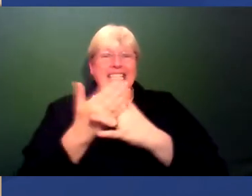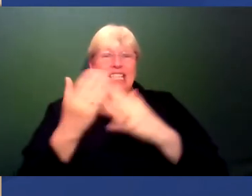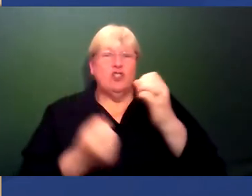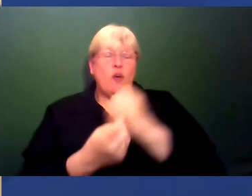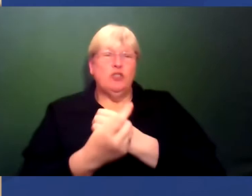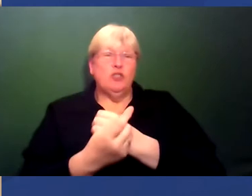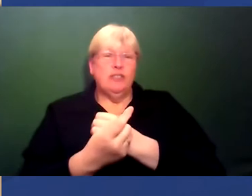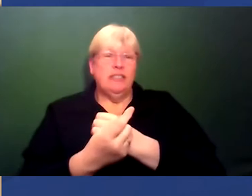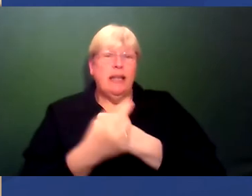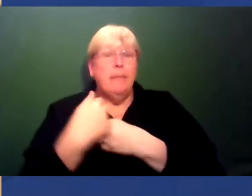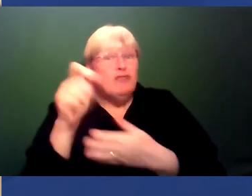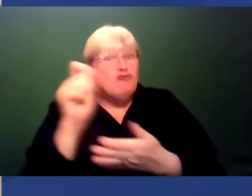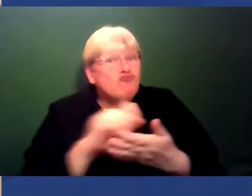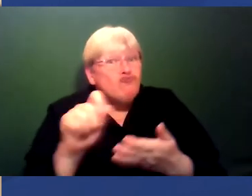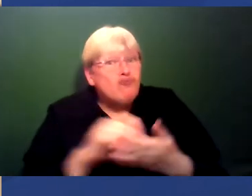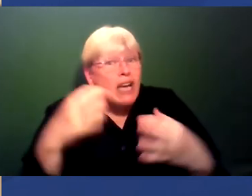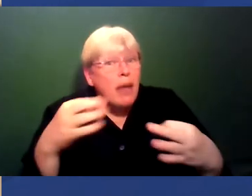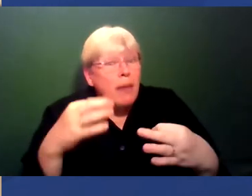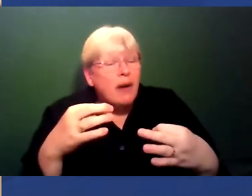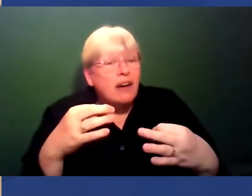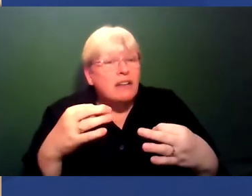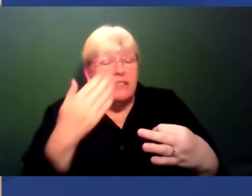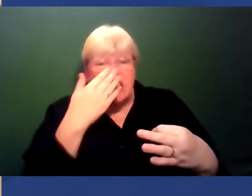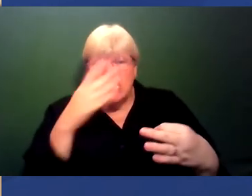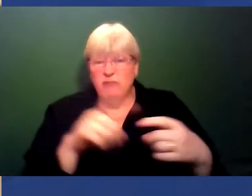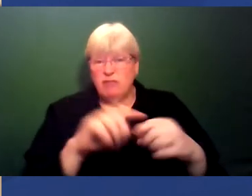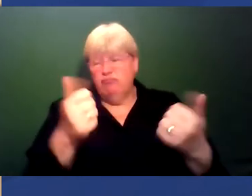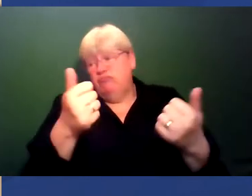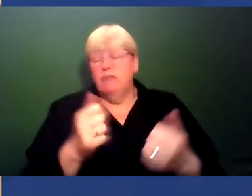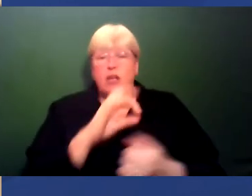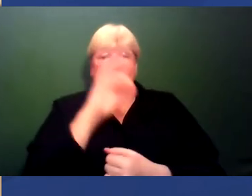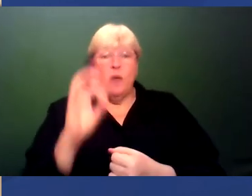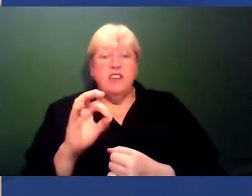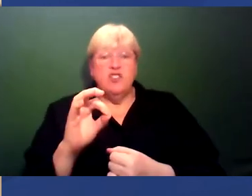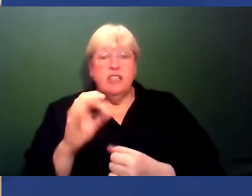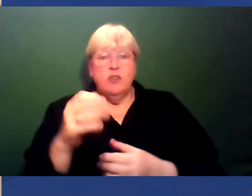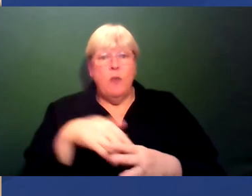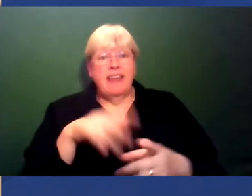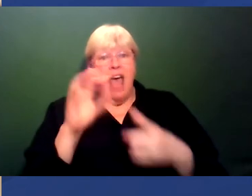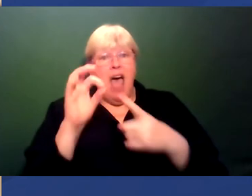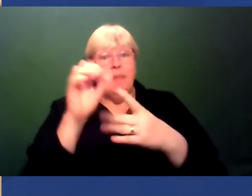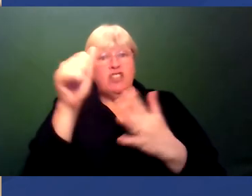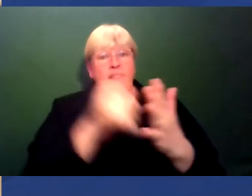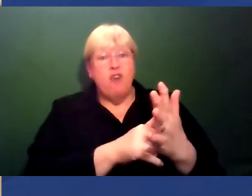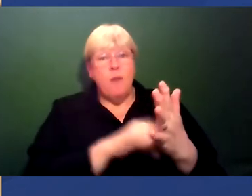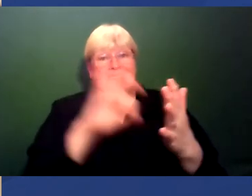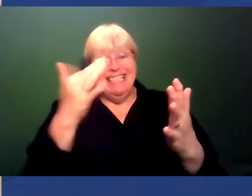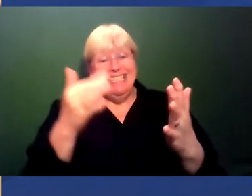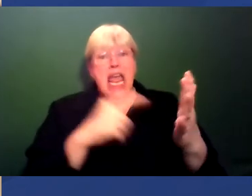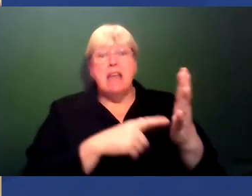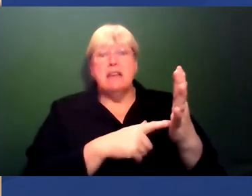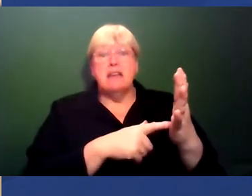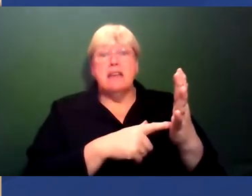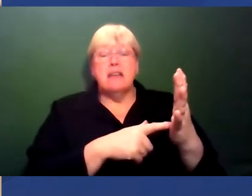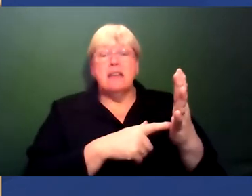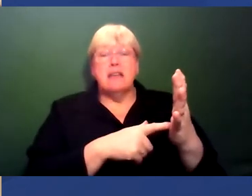written a paper, for example? Seems like an innocent enough question on a PhD application form to get 10 marks for if you have but